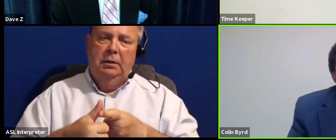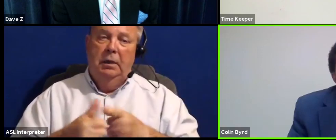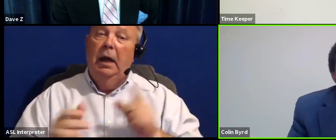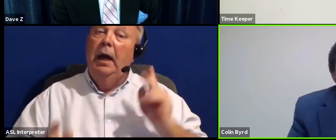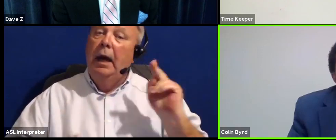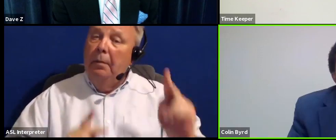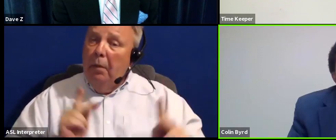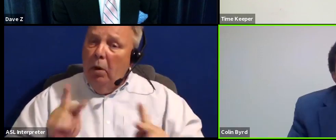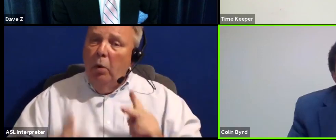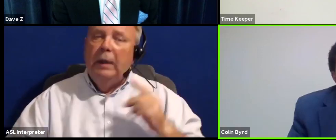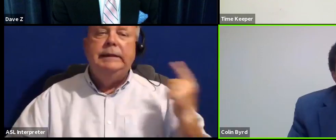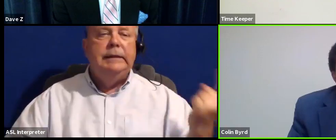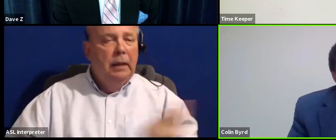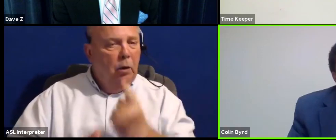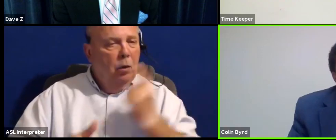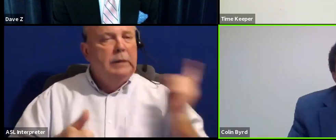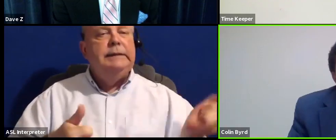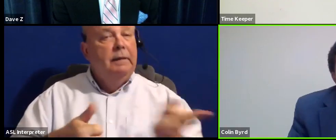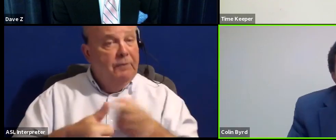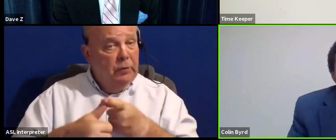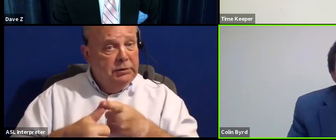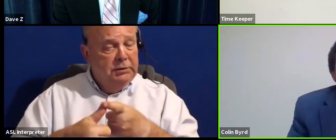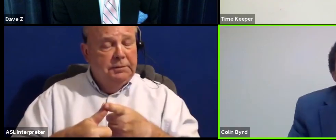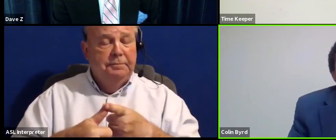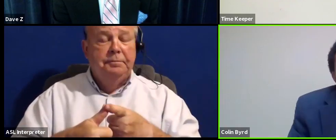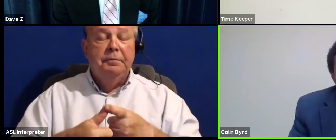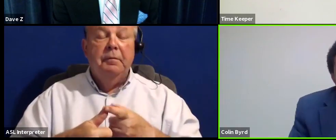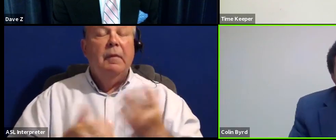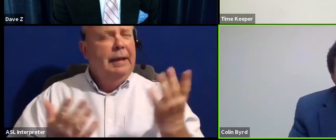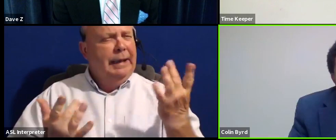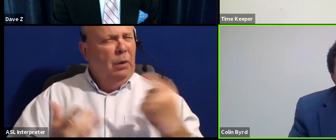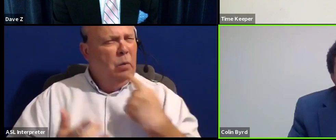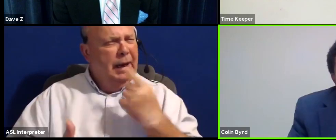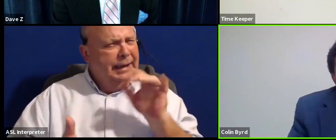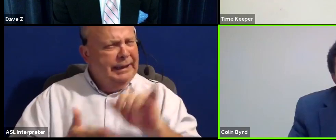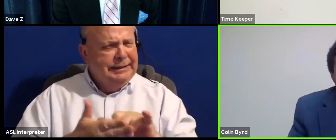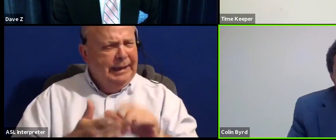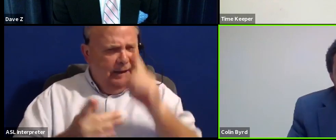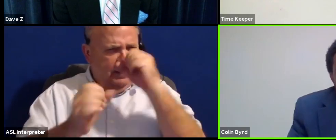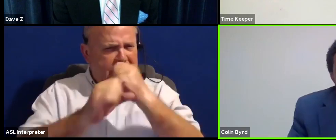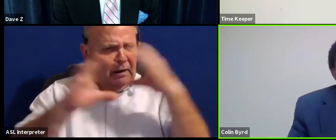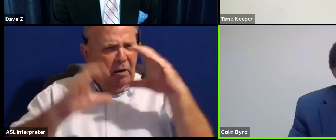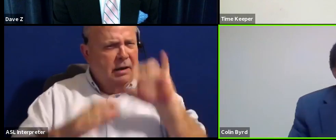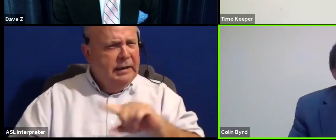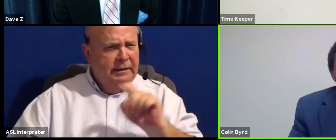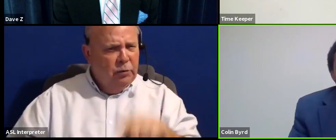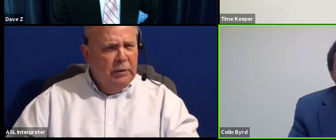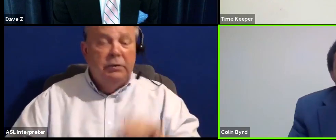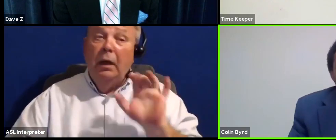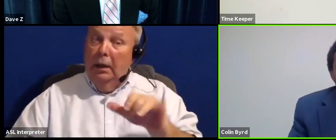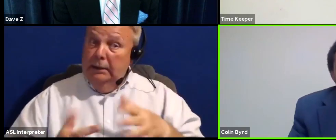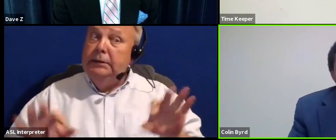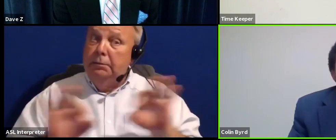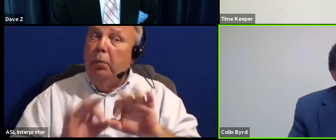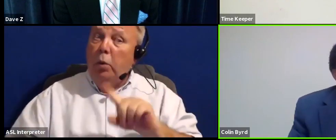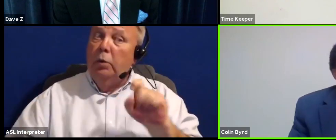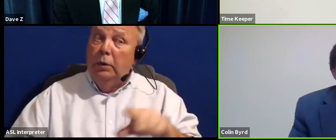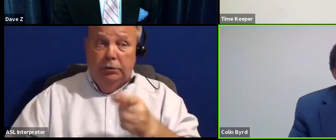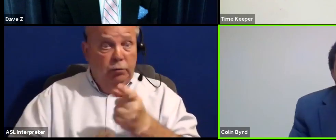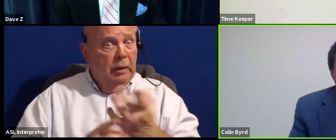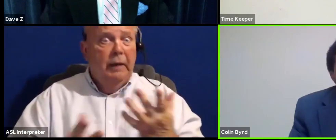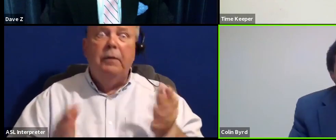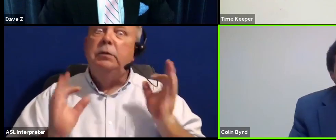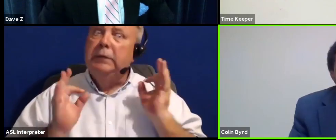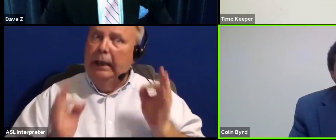people always come first. Now, why do I say that in the context of this question? This is an important question, right? There has